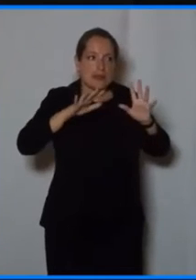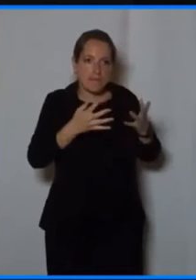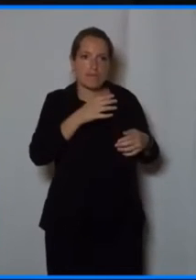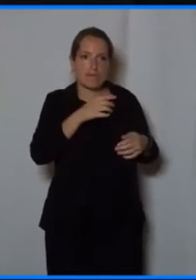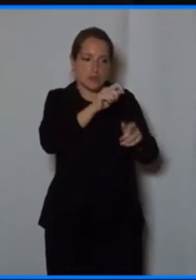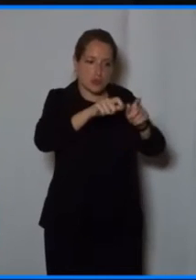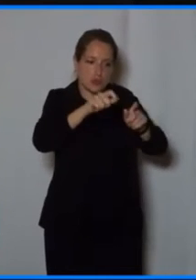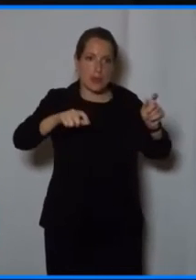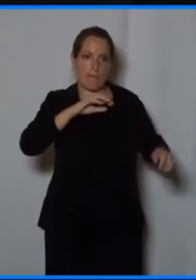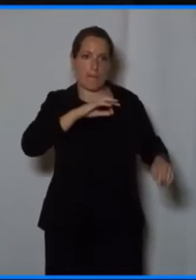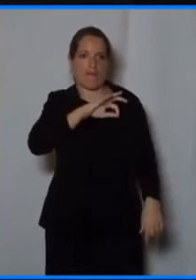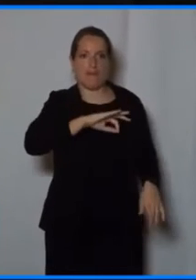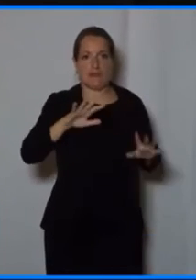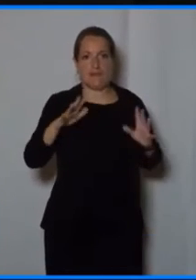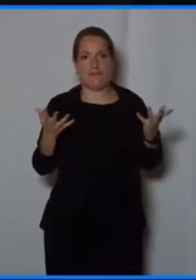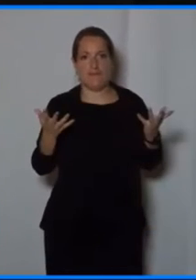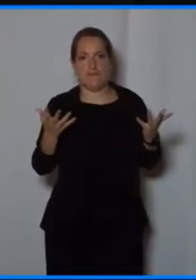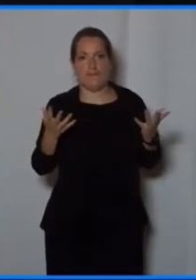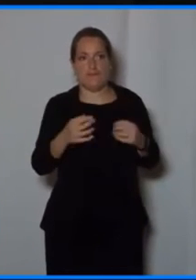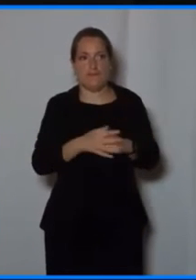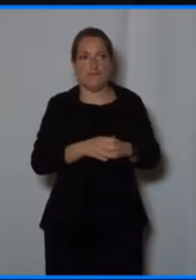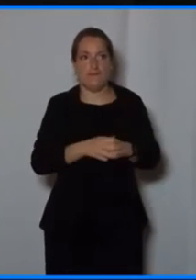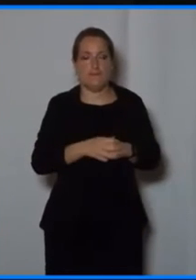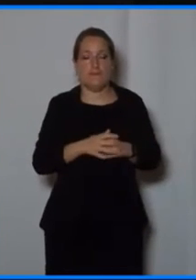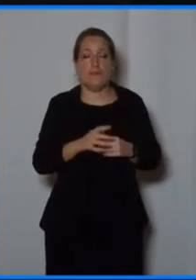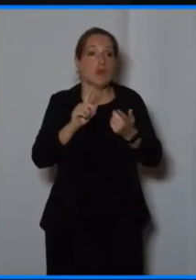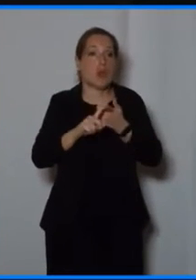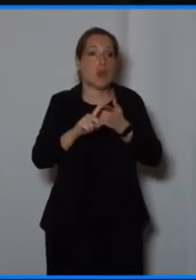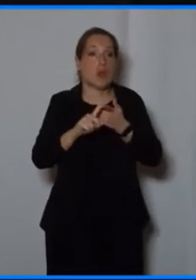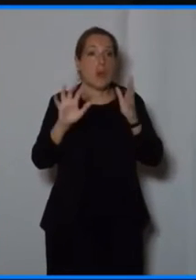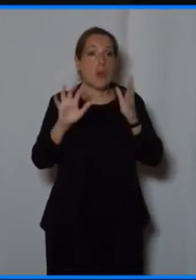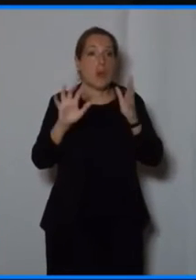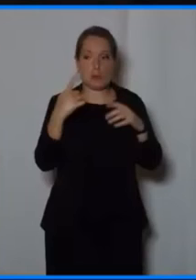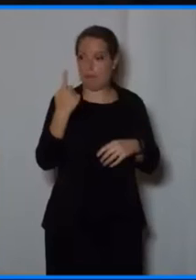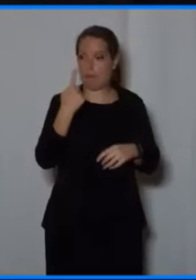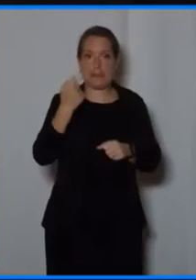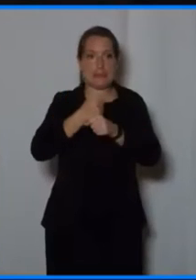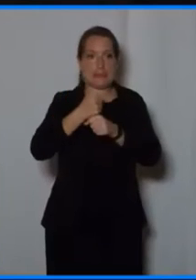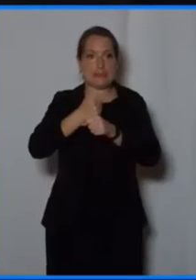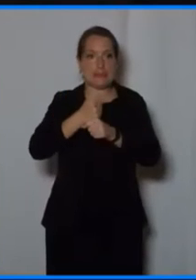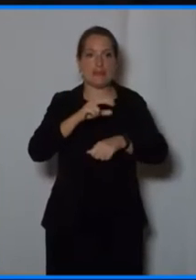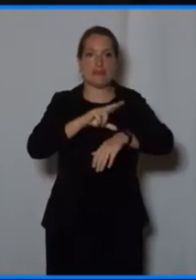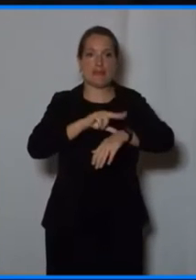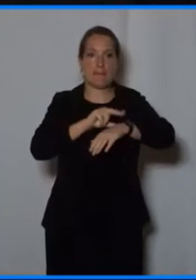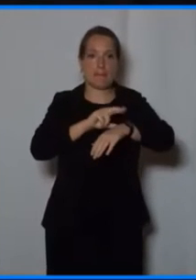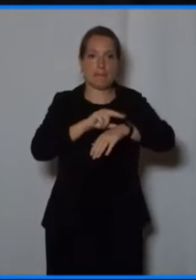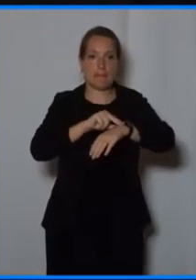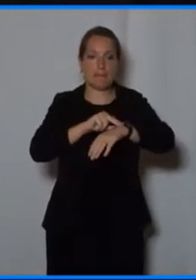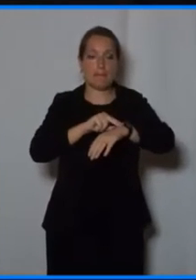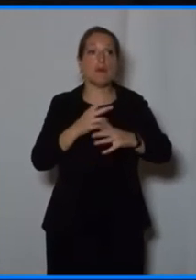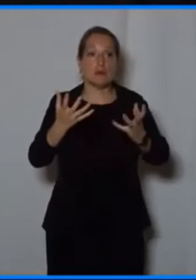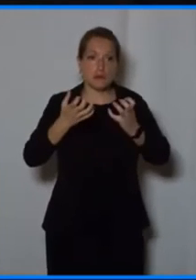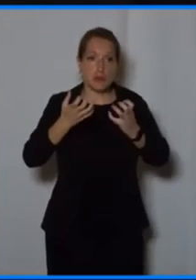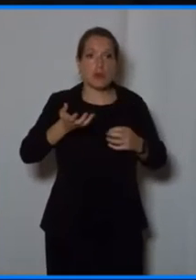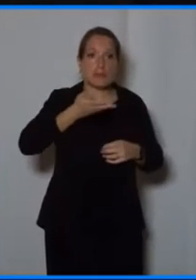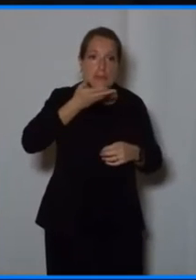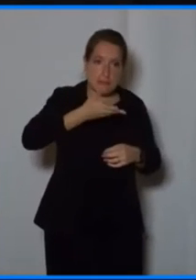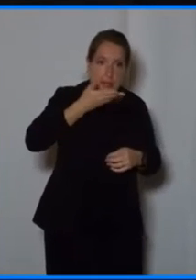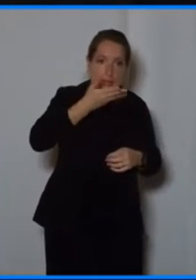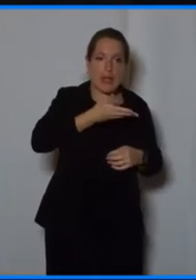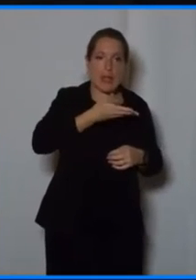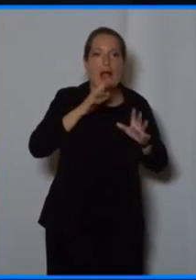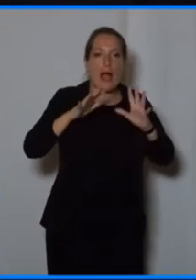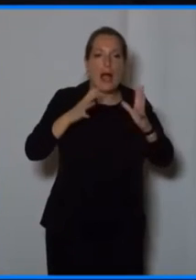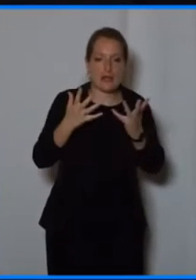I need to make money. Today, I get my remuneration for every medical act that I perform.